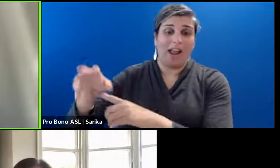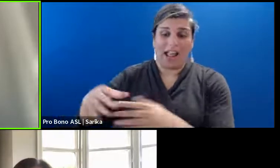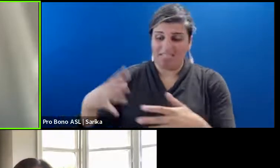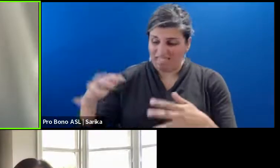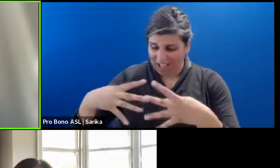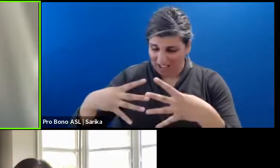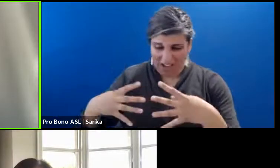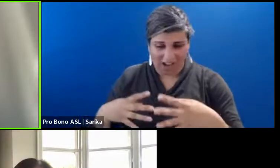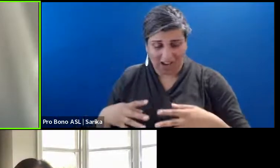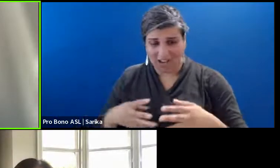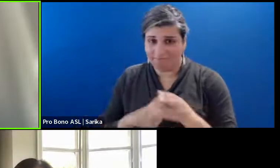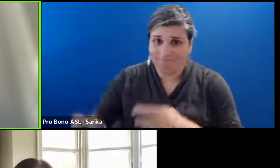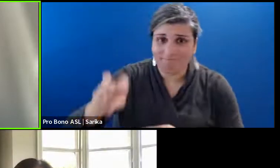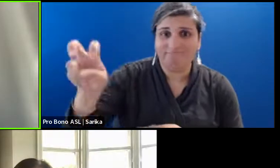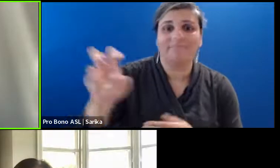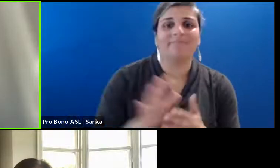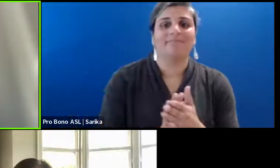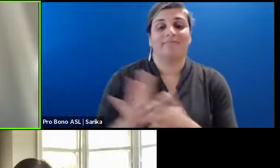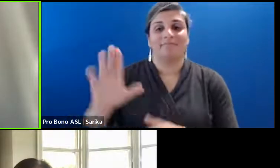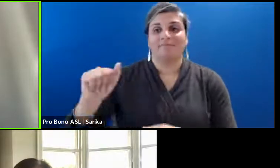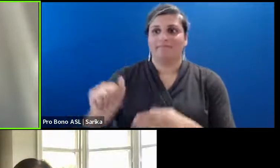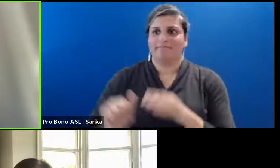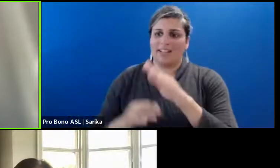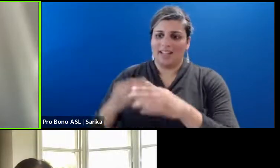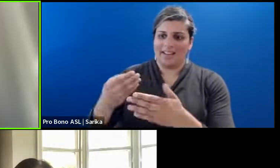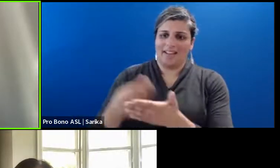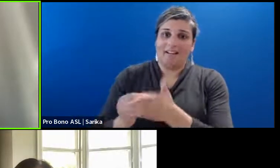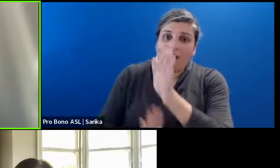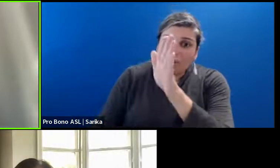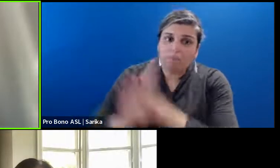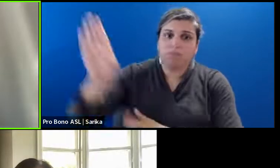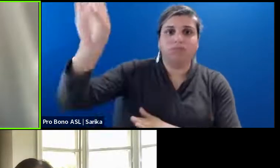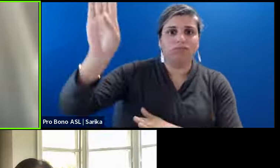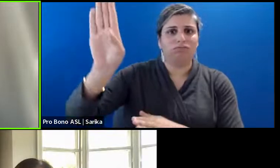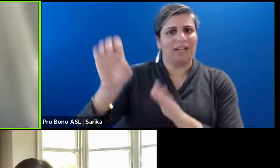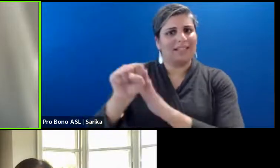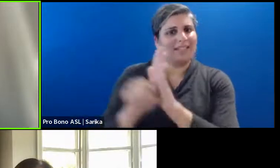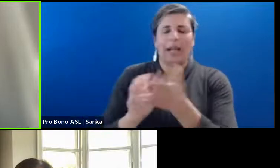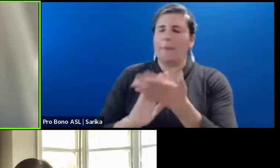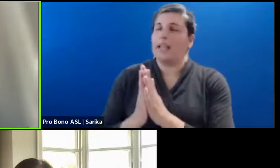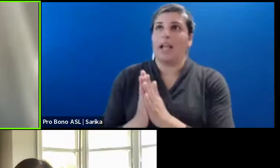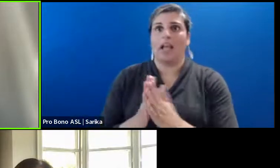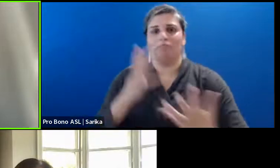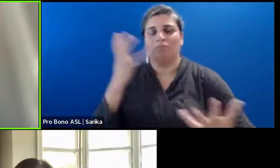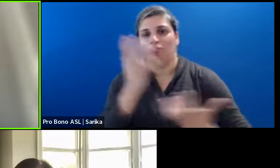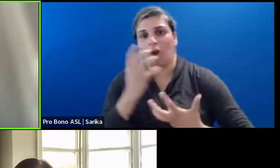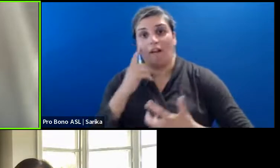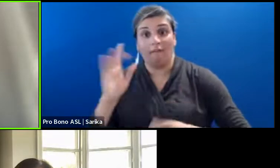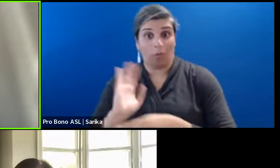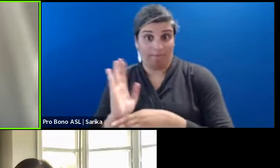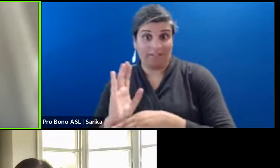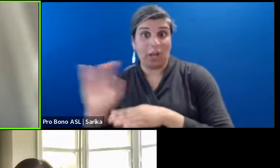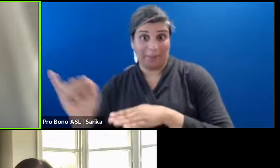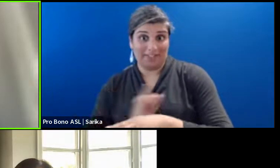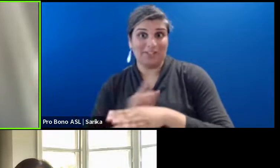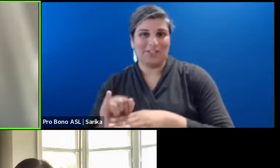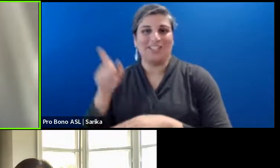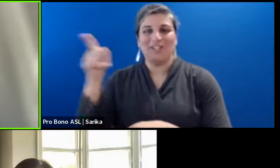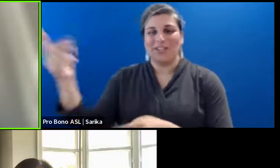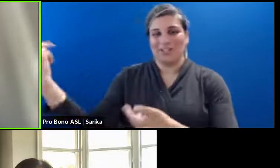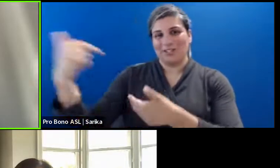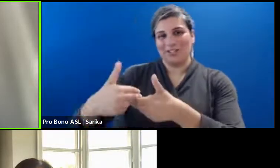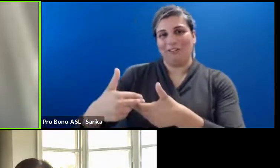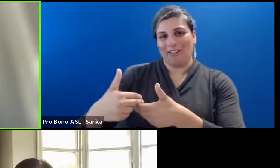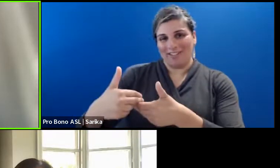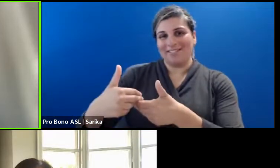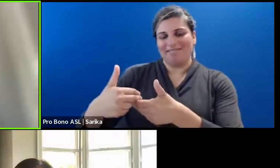Louisiana experienced exponential growth and the state became a powerhouse in the film industry. So Chris is going to join us and give